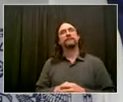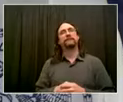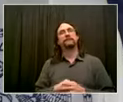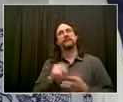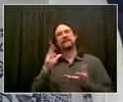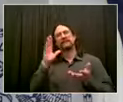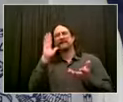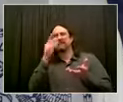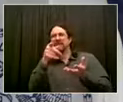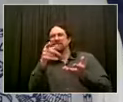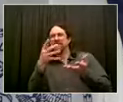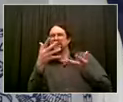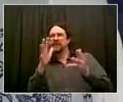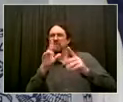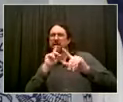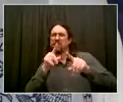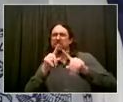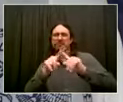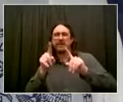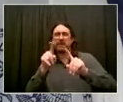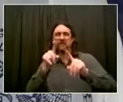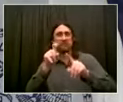I hope you're sitting down. No, he didn't.